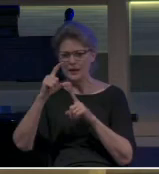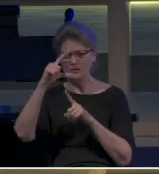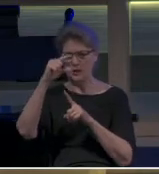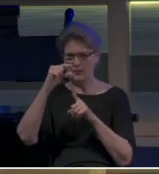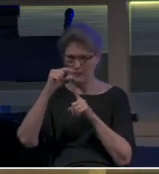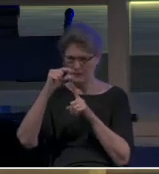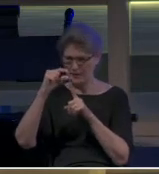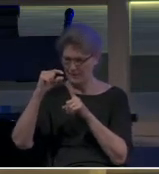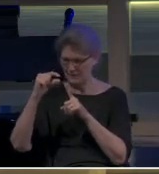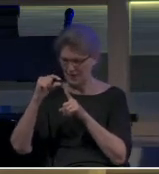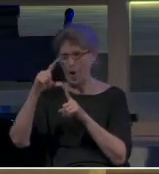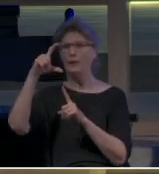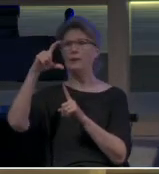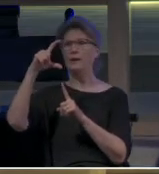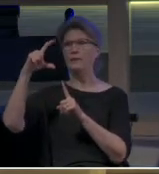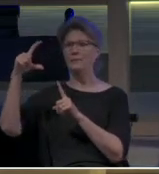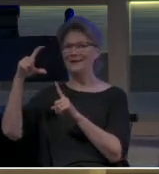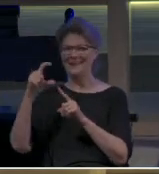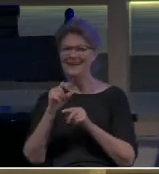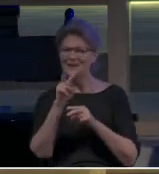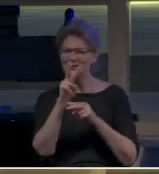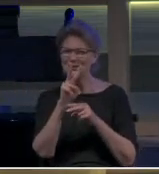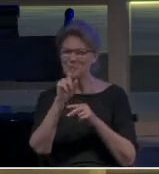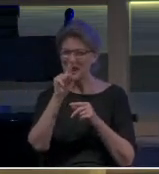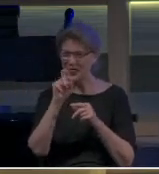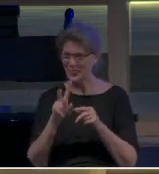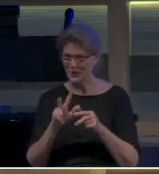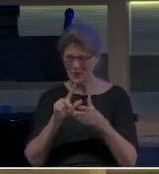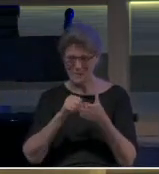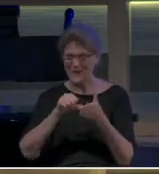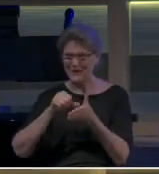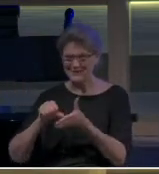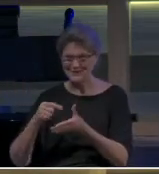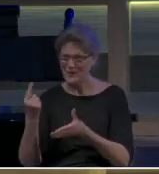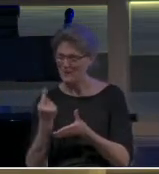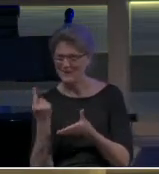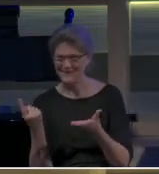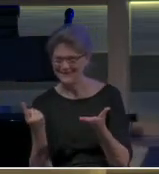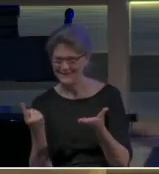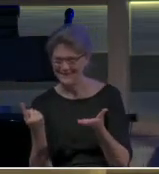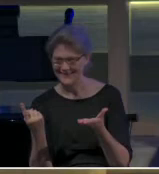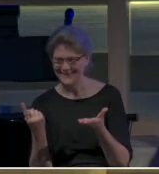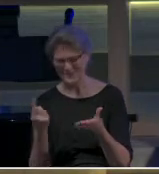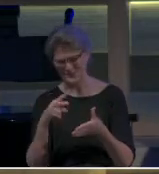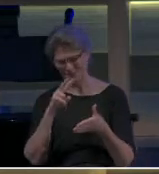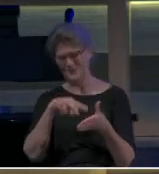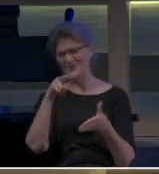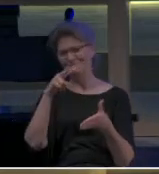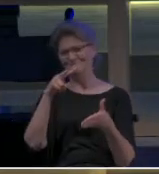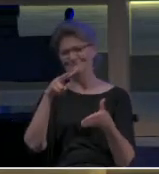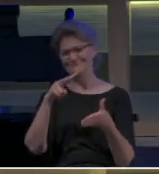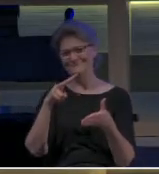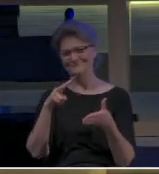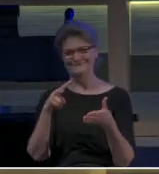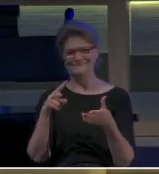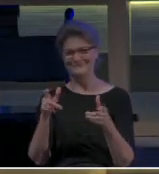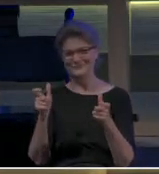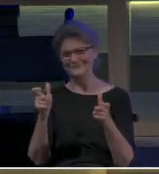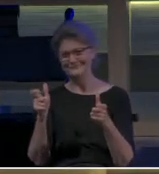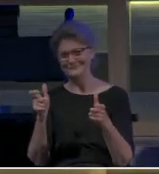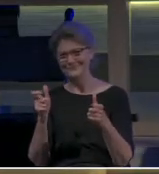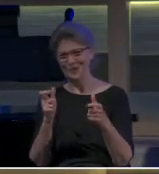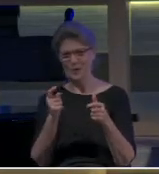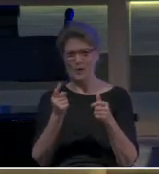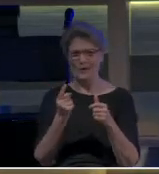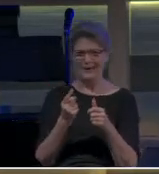literally two and a third pages, you know? And if you can't knock that out at least once during